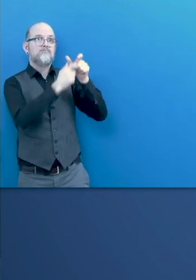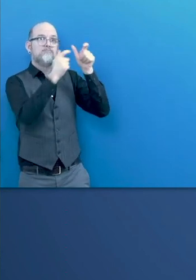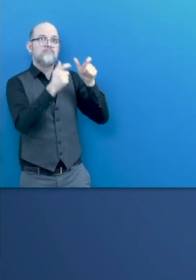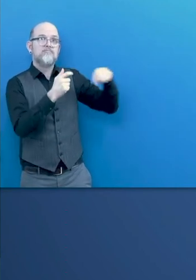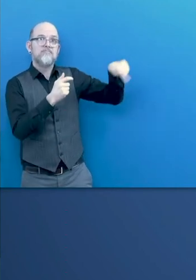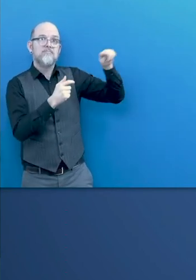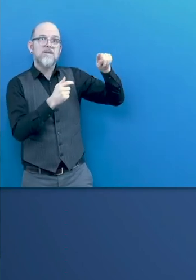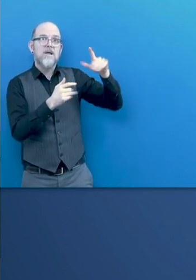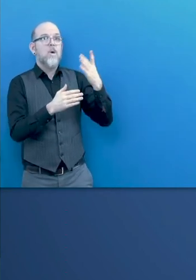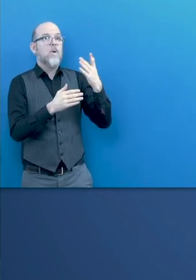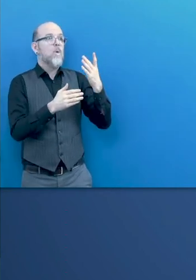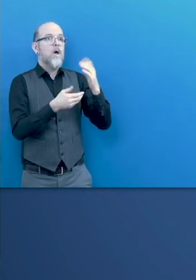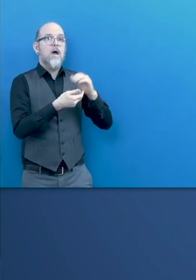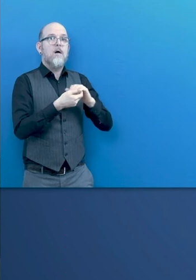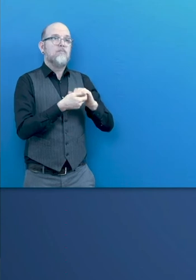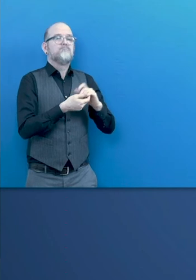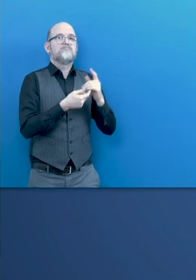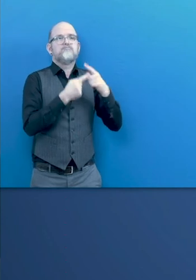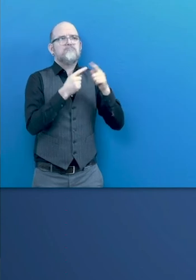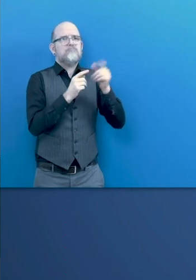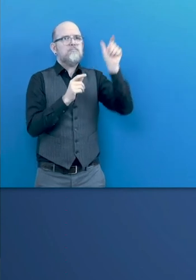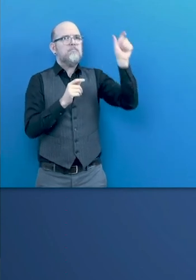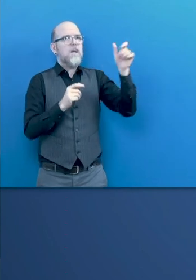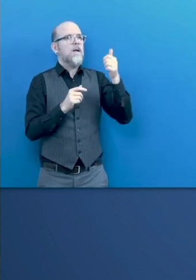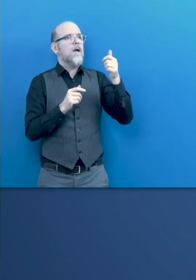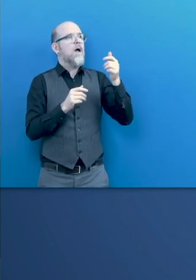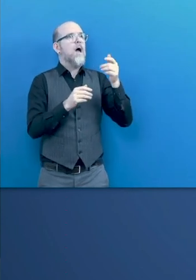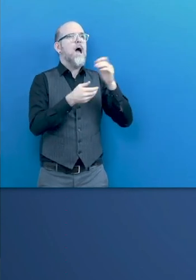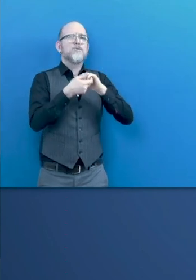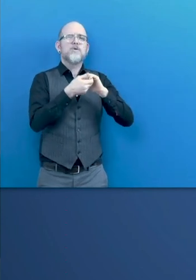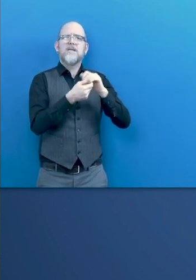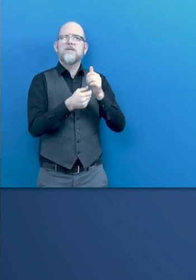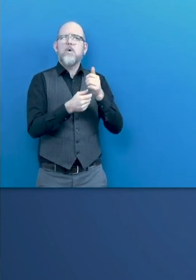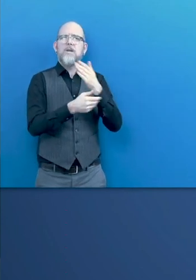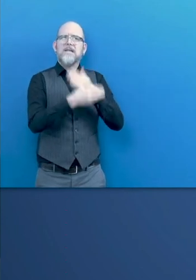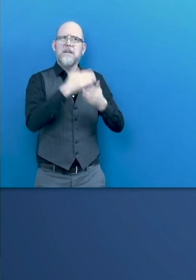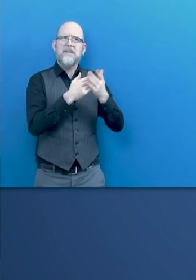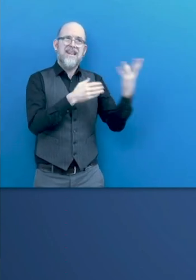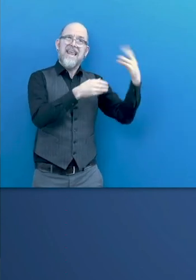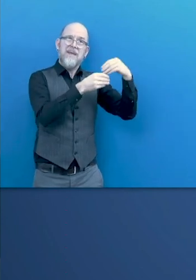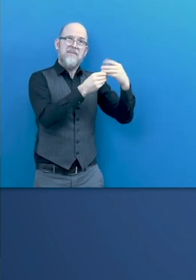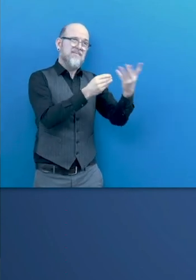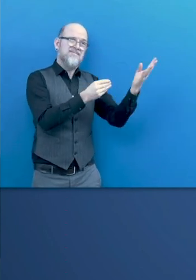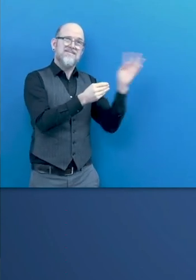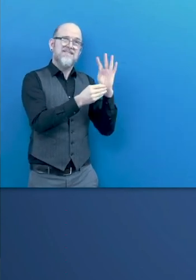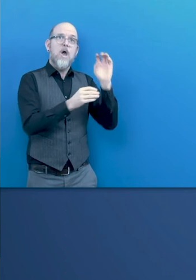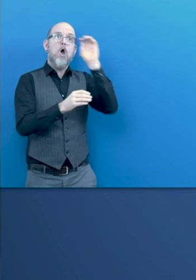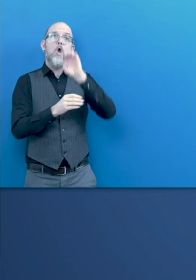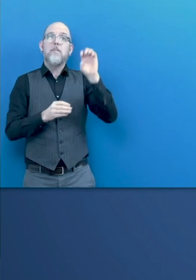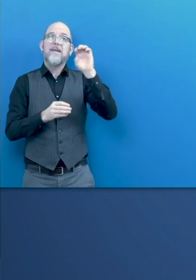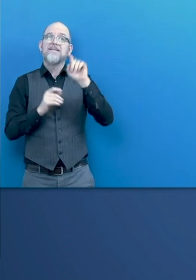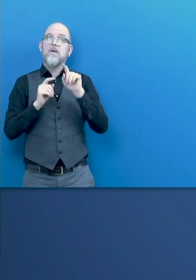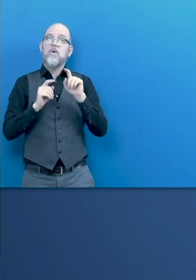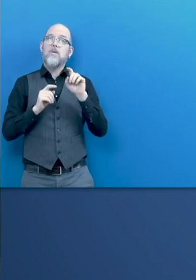But I would like to mention, as an example, that the European Commission is promoting various initiatives,